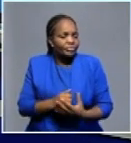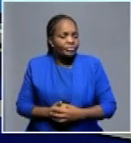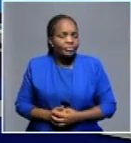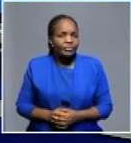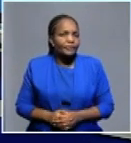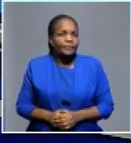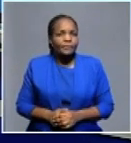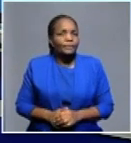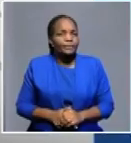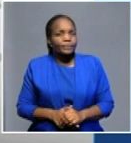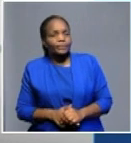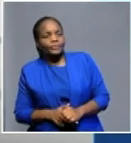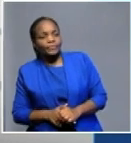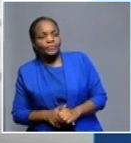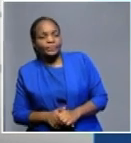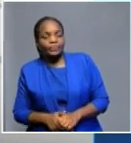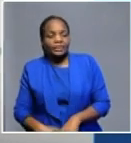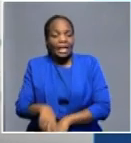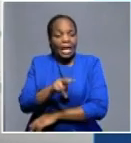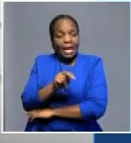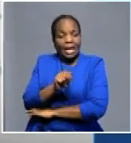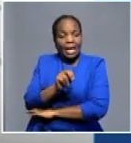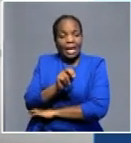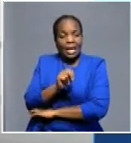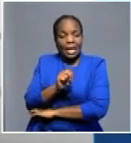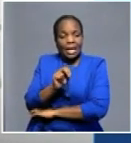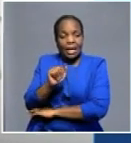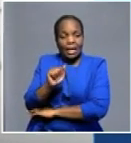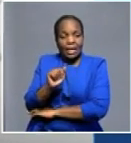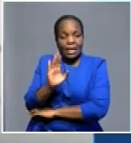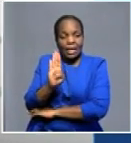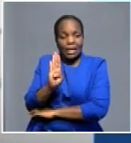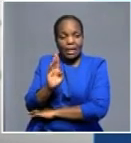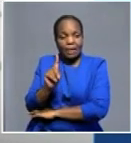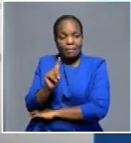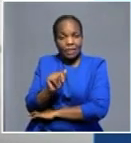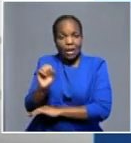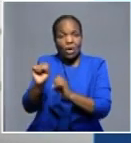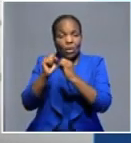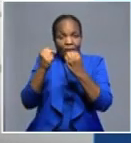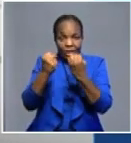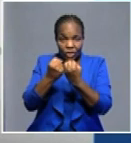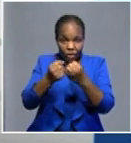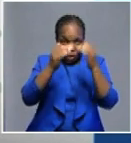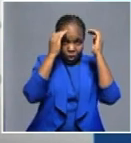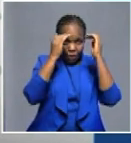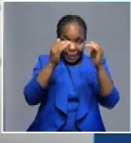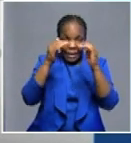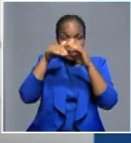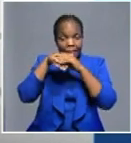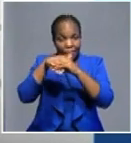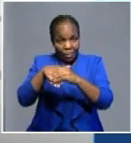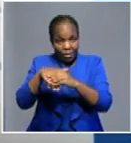Well, you know, as NAFTA, you know, a responsible association when it comes to the public transport